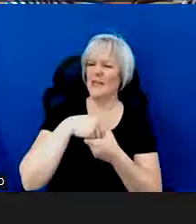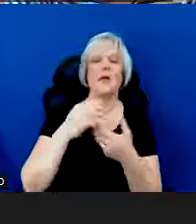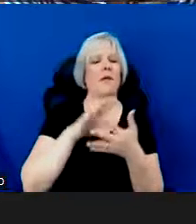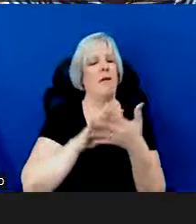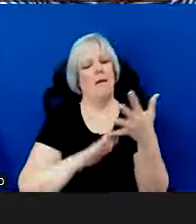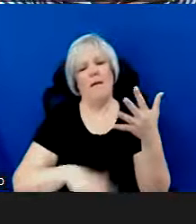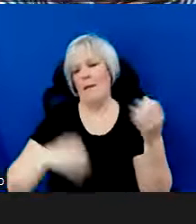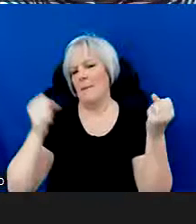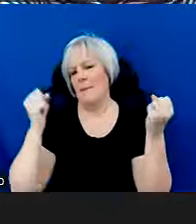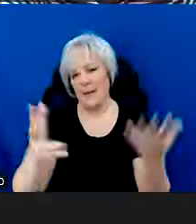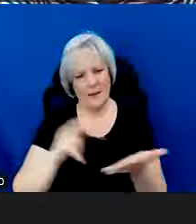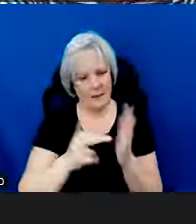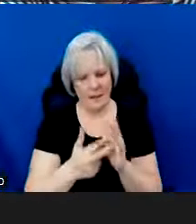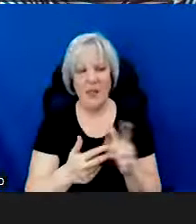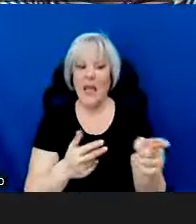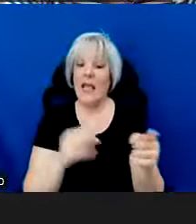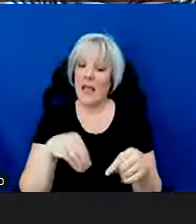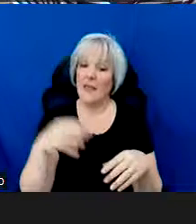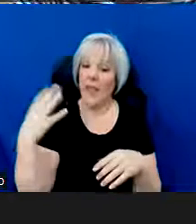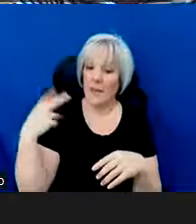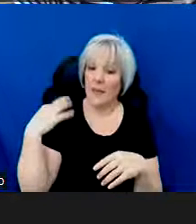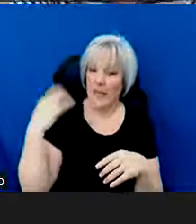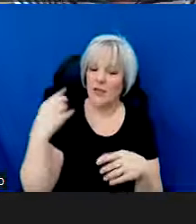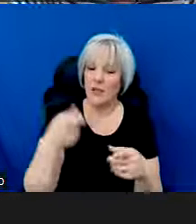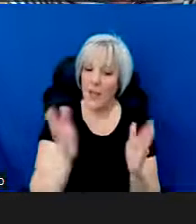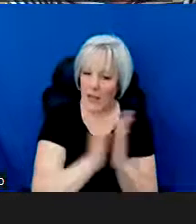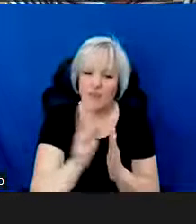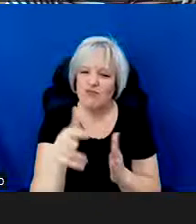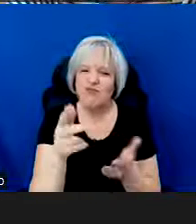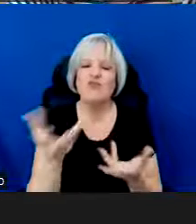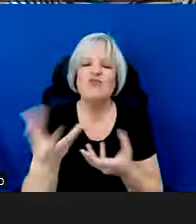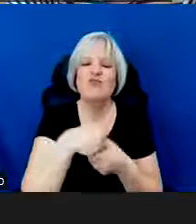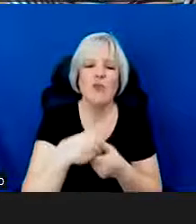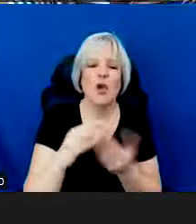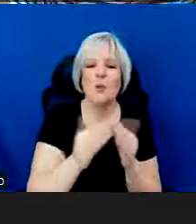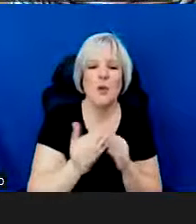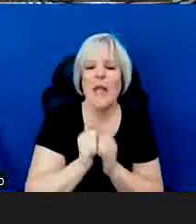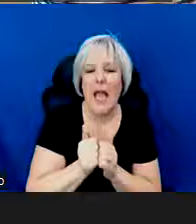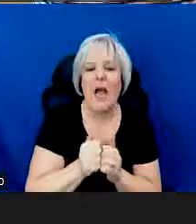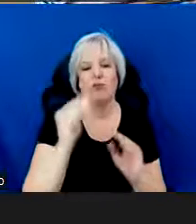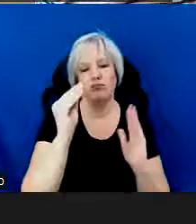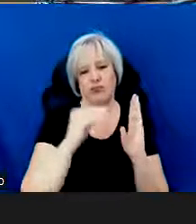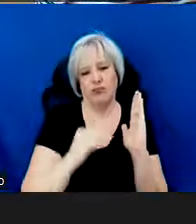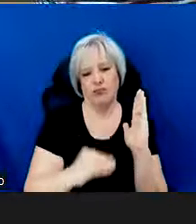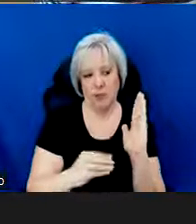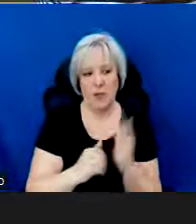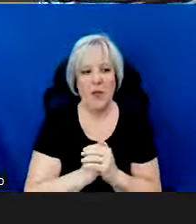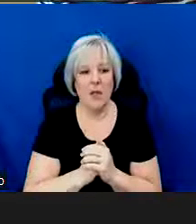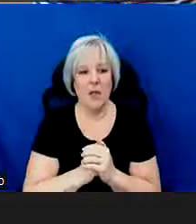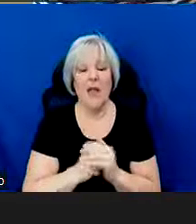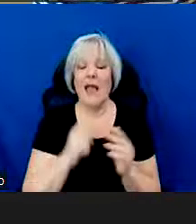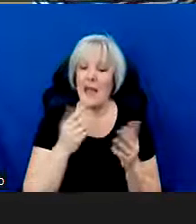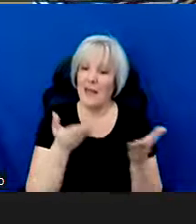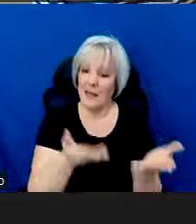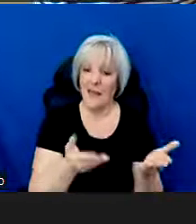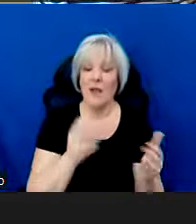to define it for us in your application through your narrative. Both of the things here, the performance